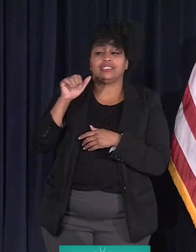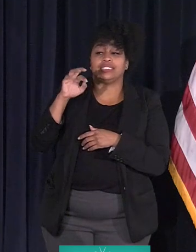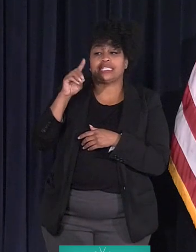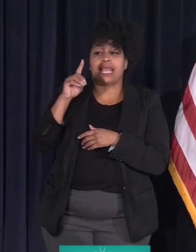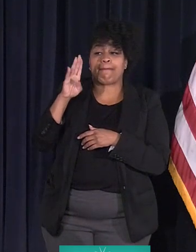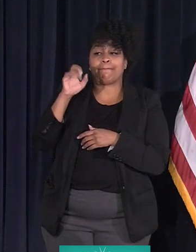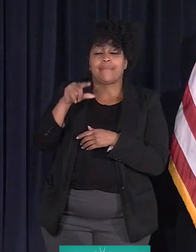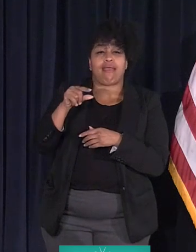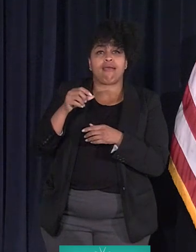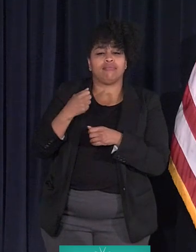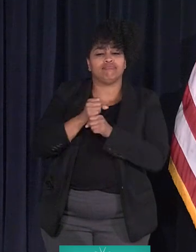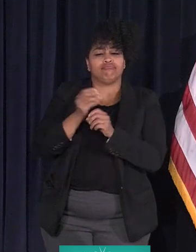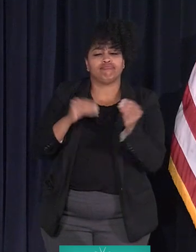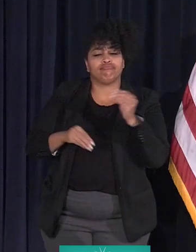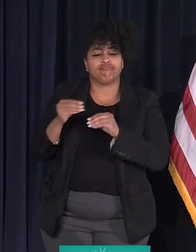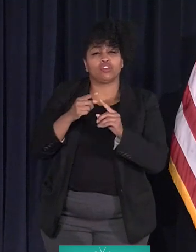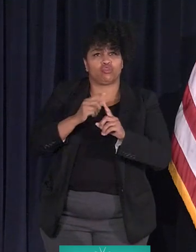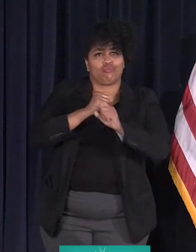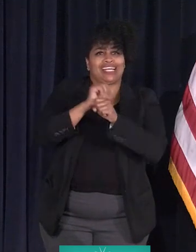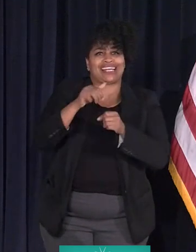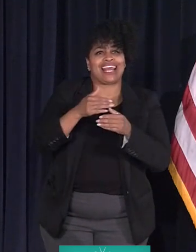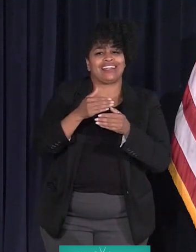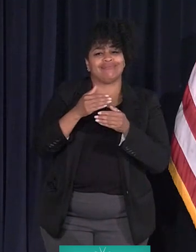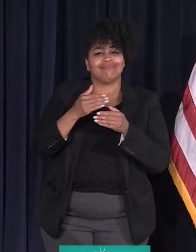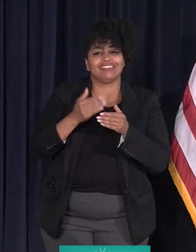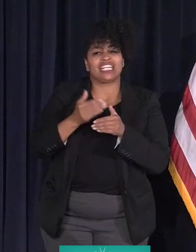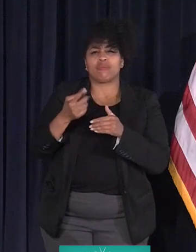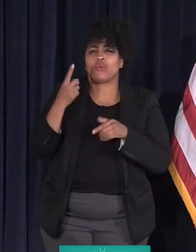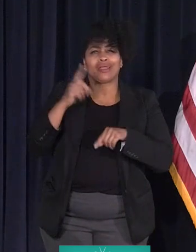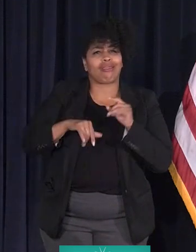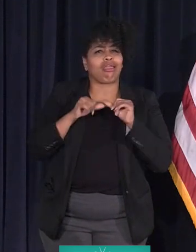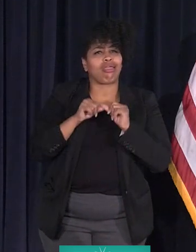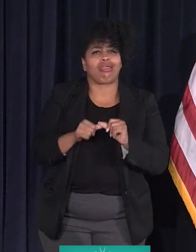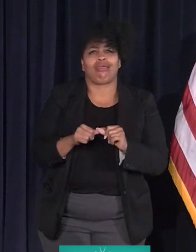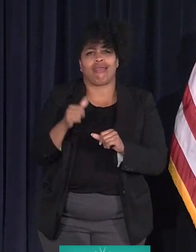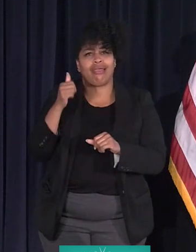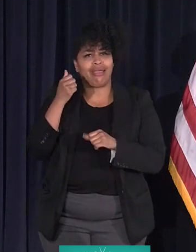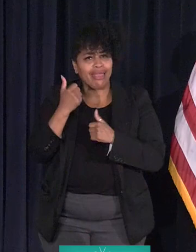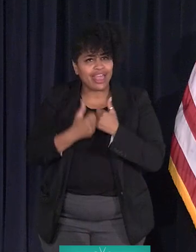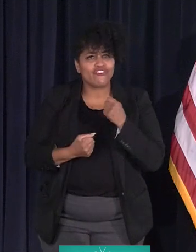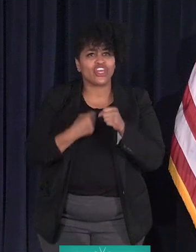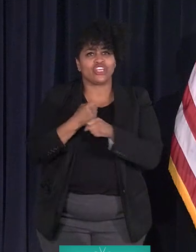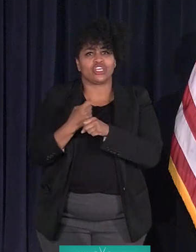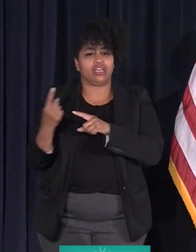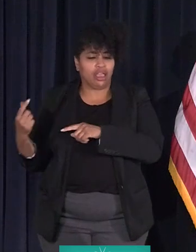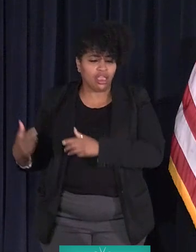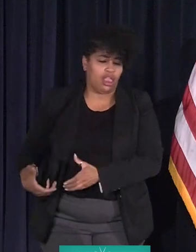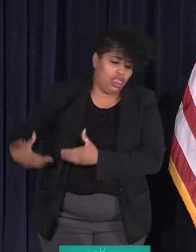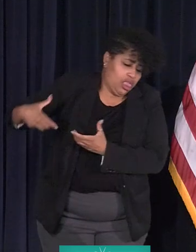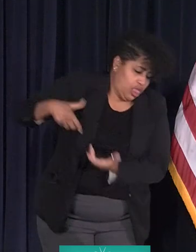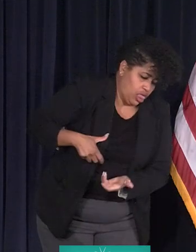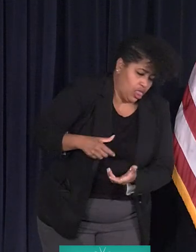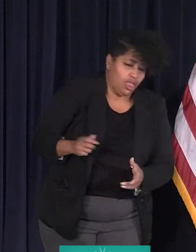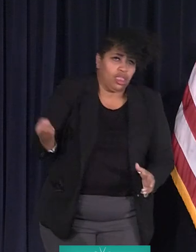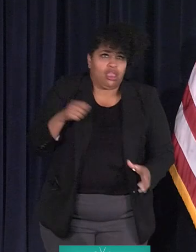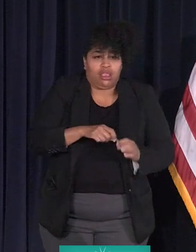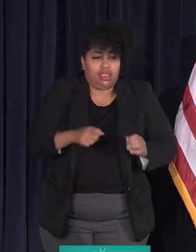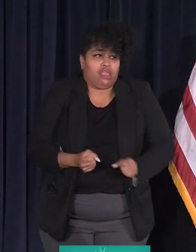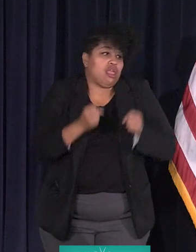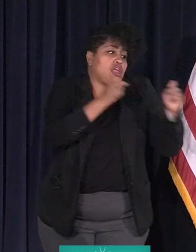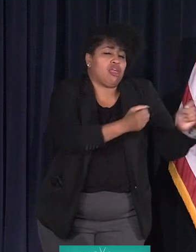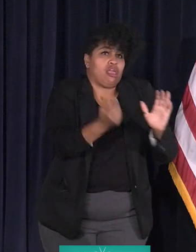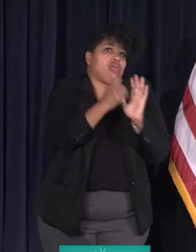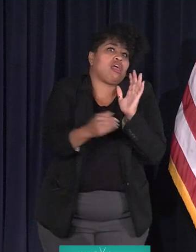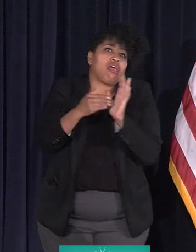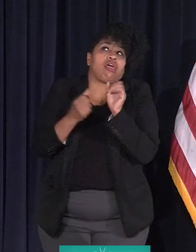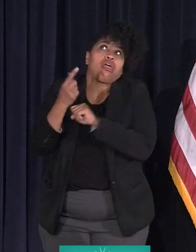protect that neighborhood. But we can't go year to year with people pouring out and pouring sand into bags. And so